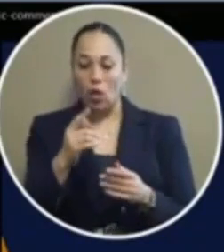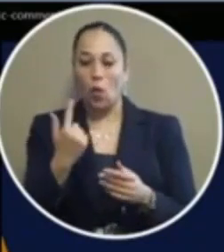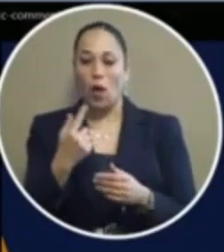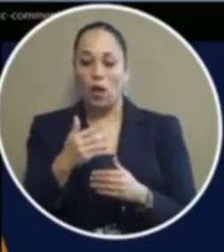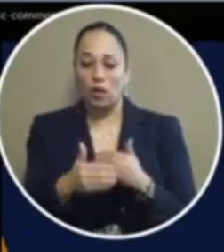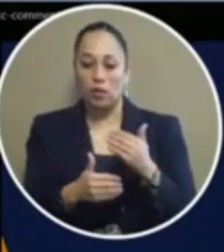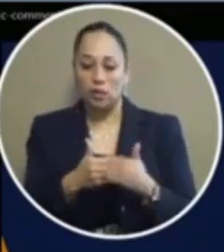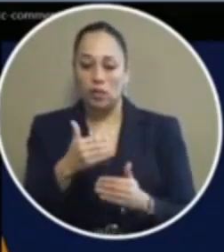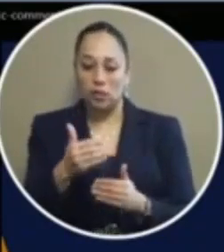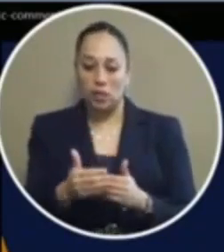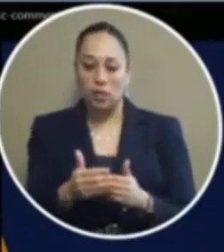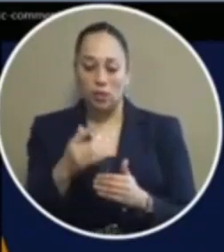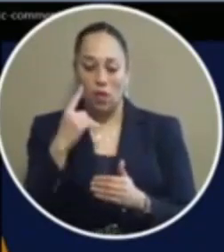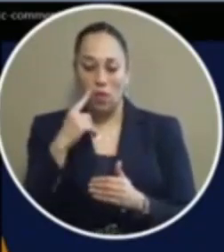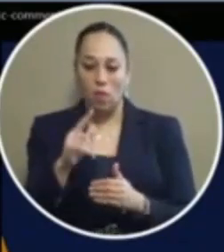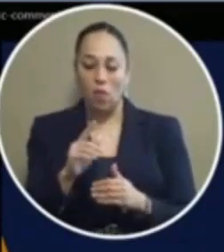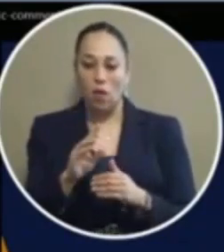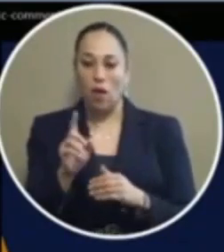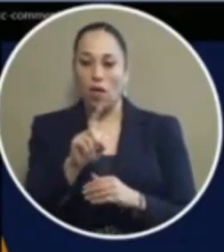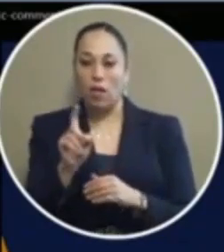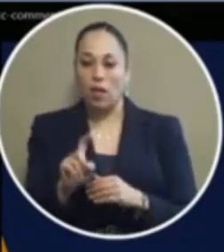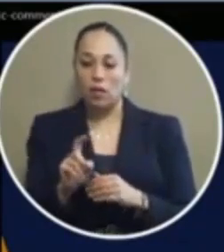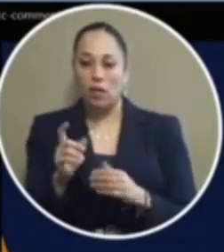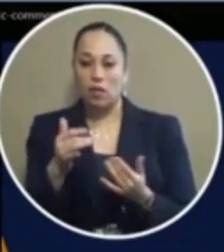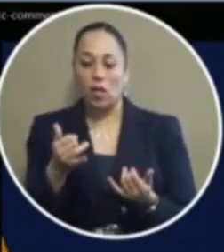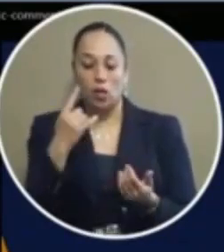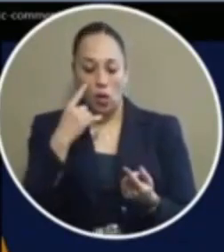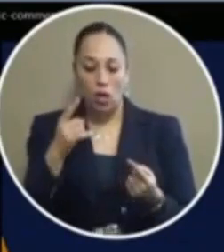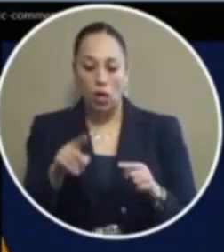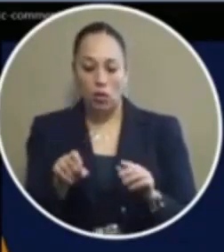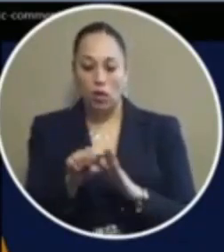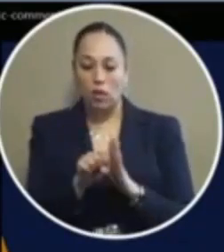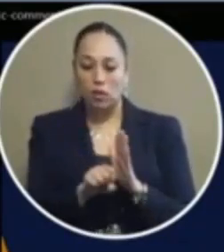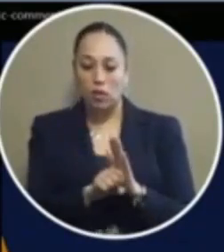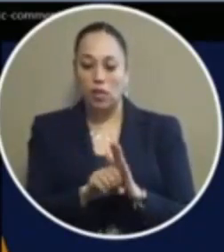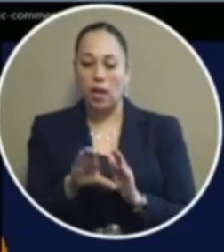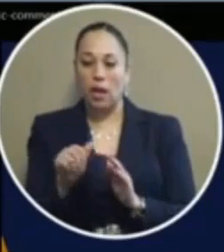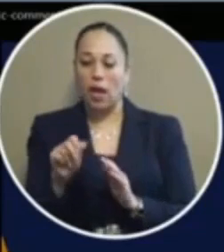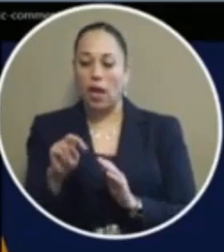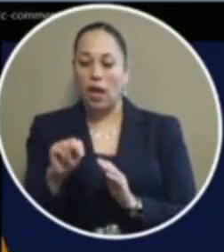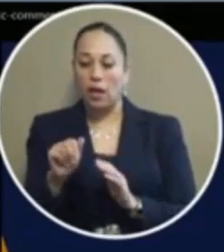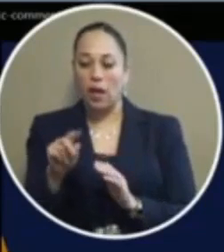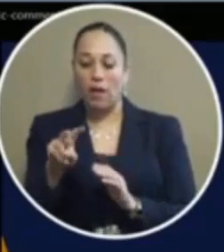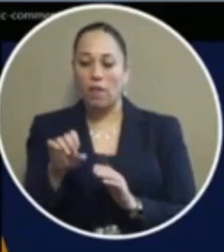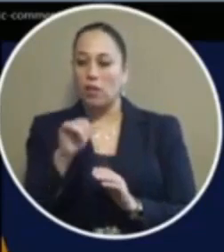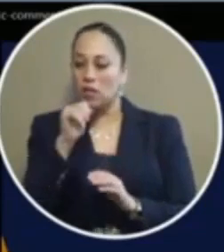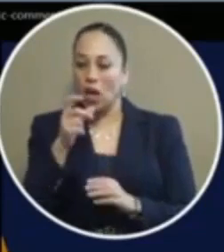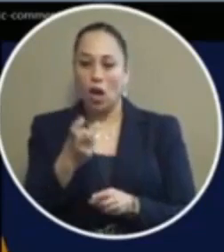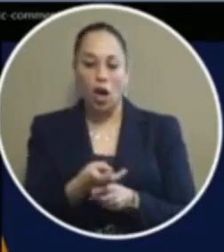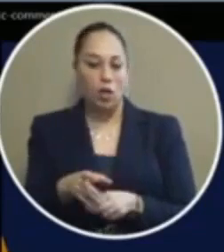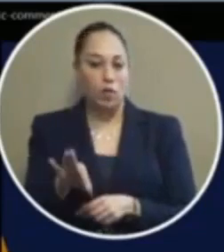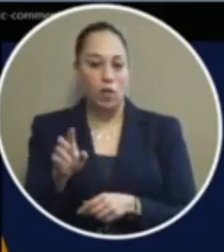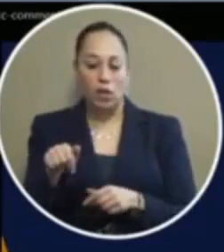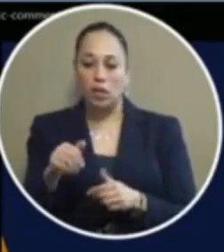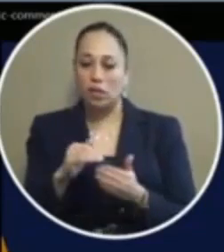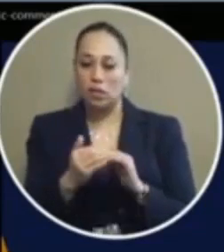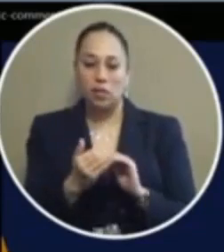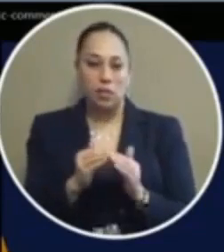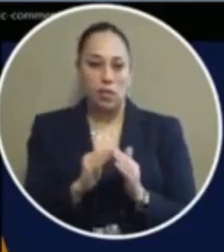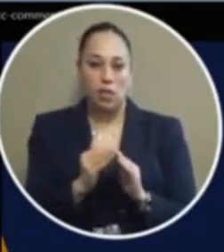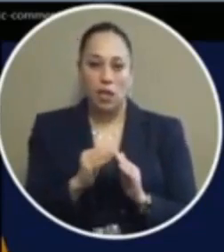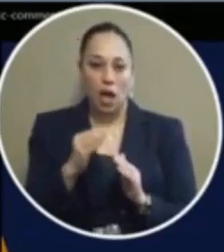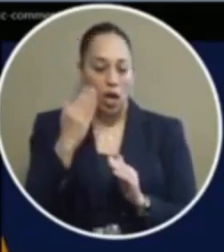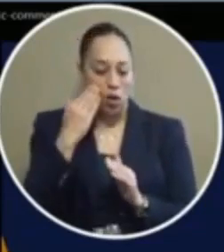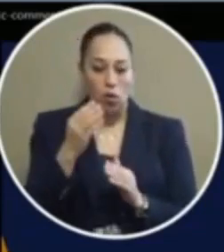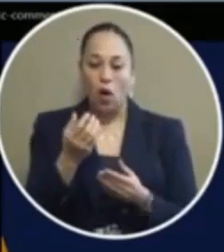any state line that borders texas and you are now in a green state cannabis is not hard to find in this city and i don't know how many times